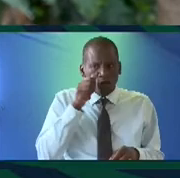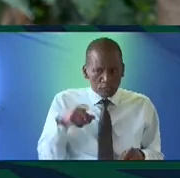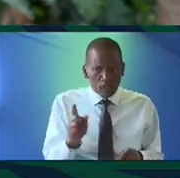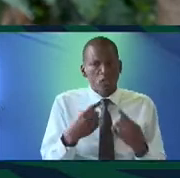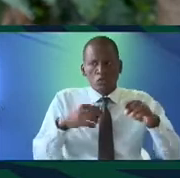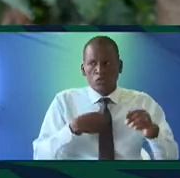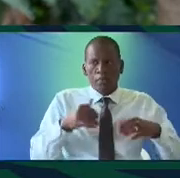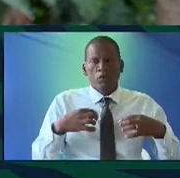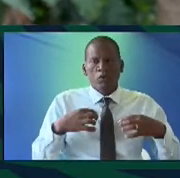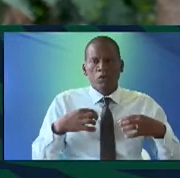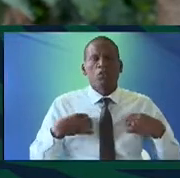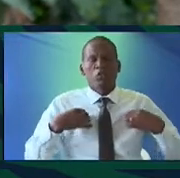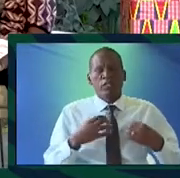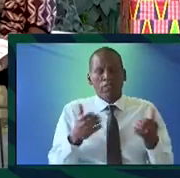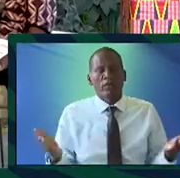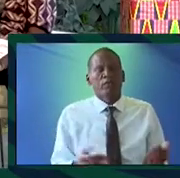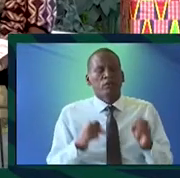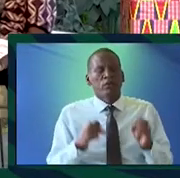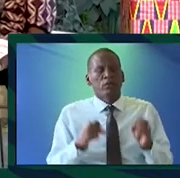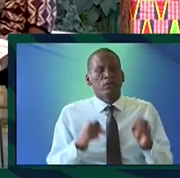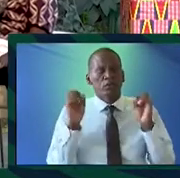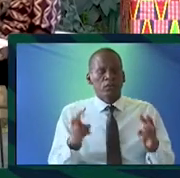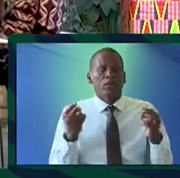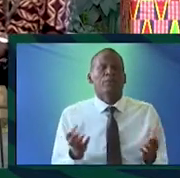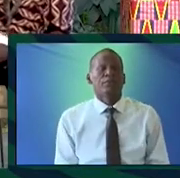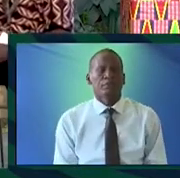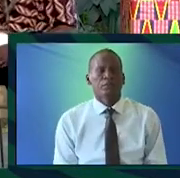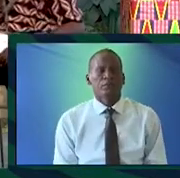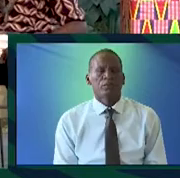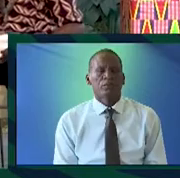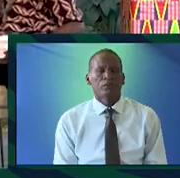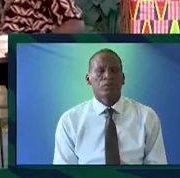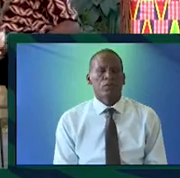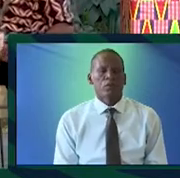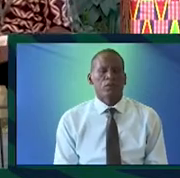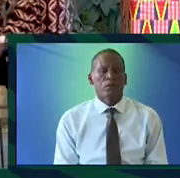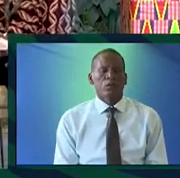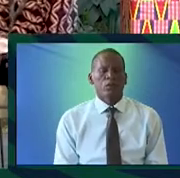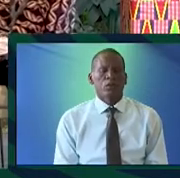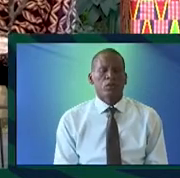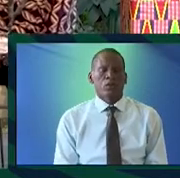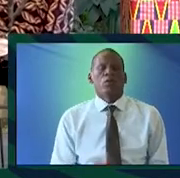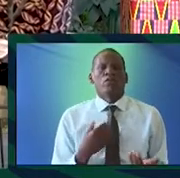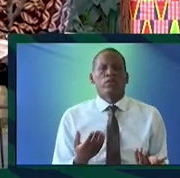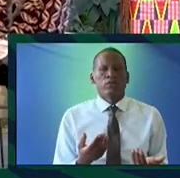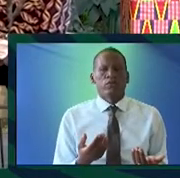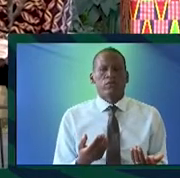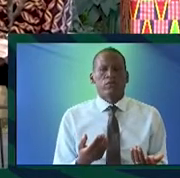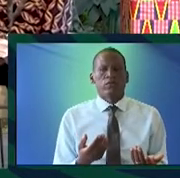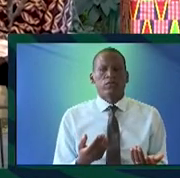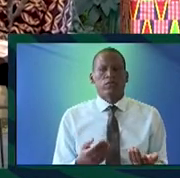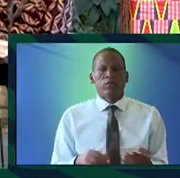But talk to me about clothing and accessories. Absolutely. So there's a quote by the very prolific